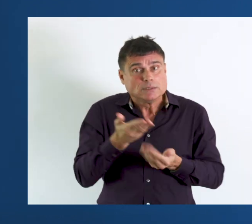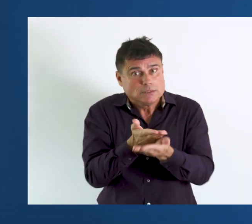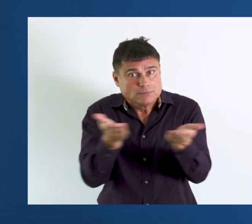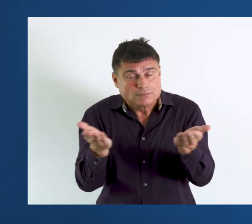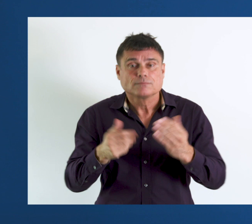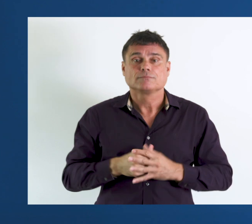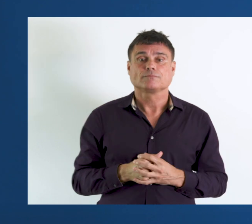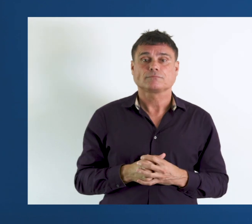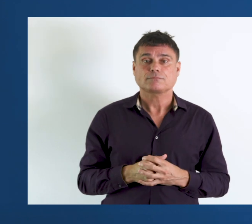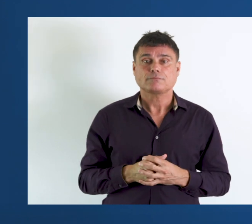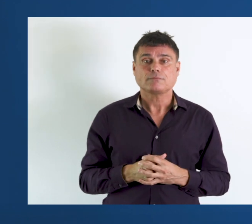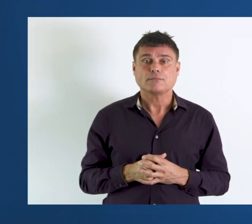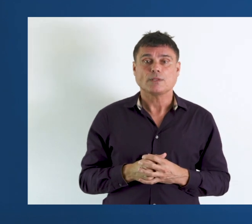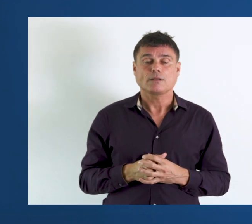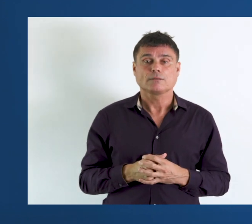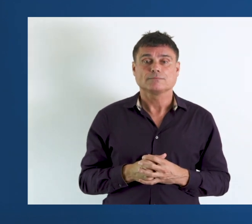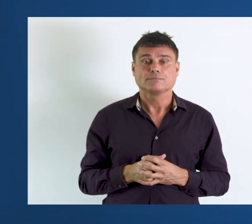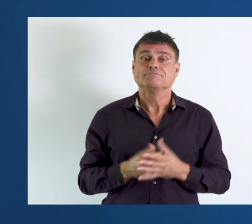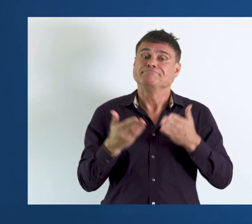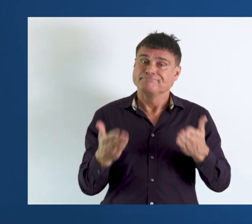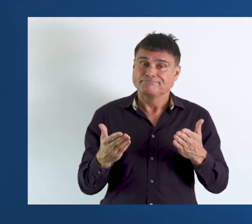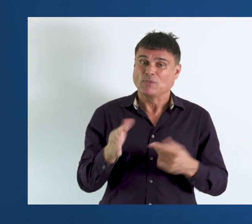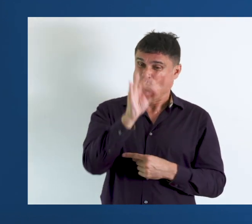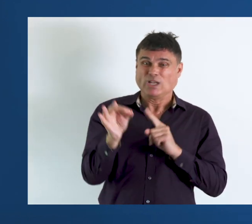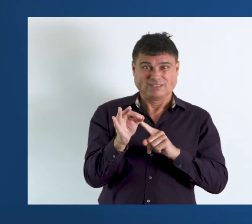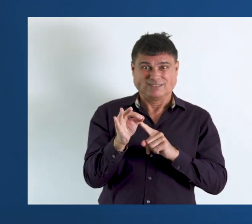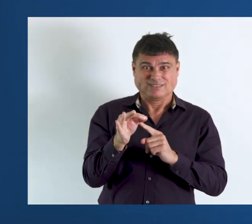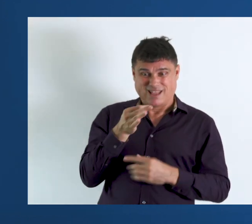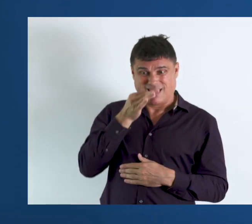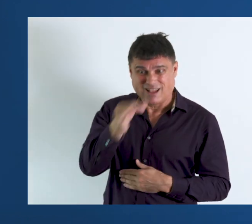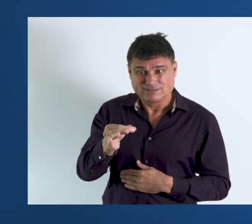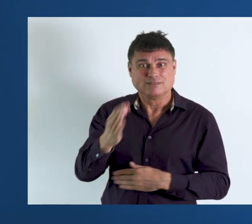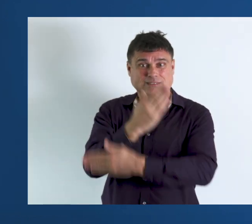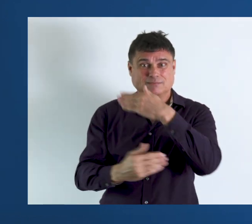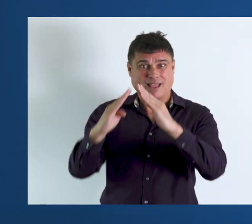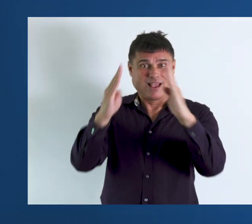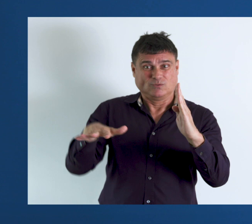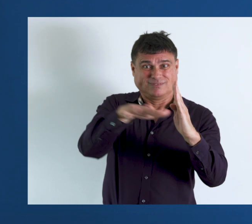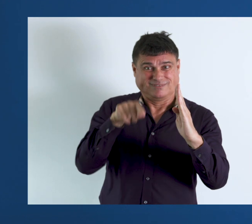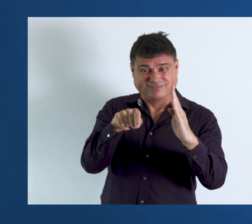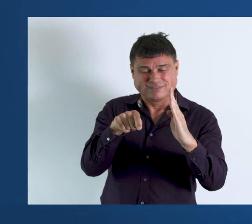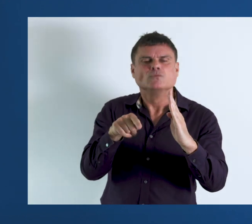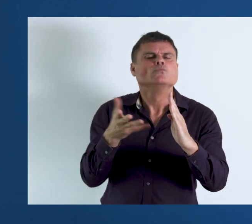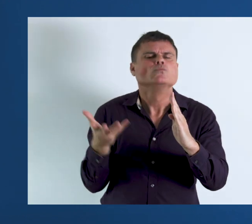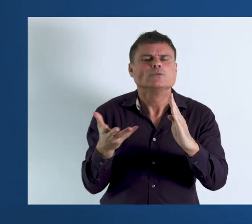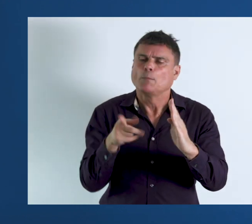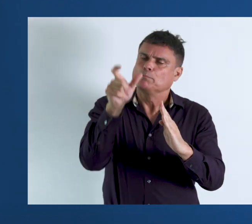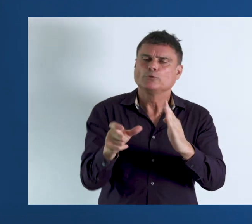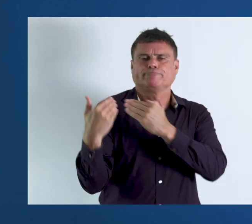persons with disabilities. The question was addressed to the household head or the respondent to the census